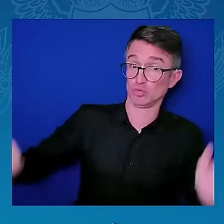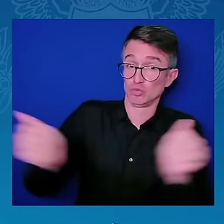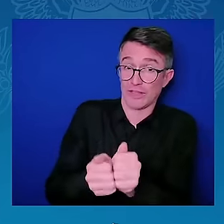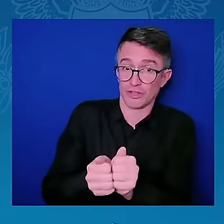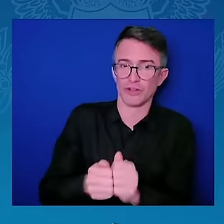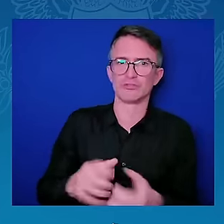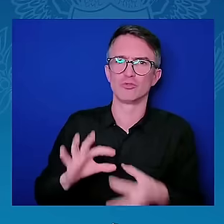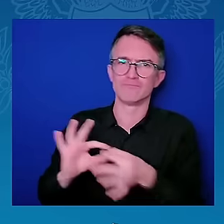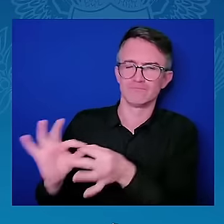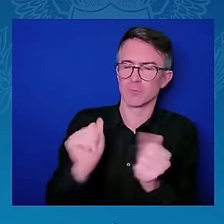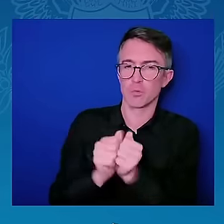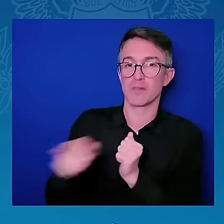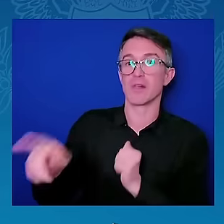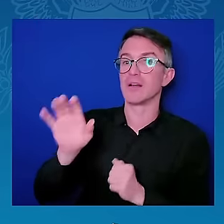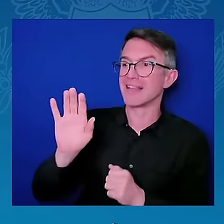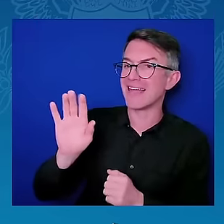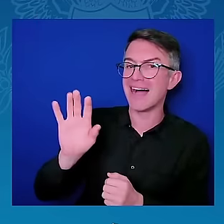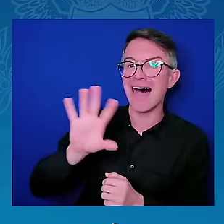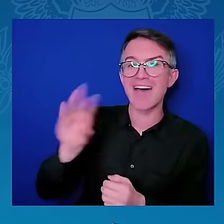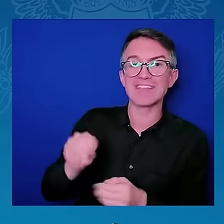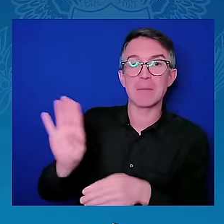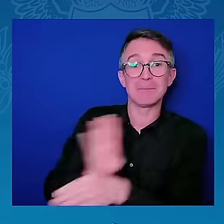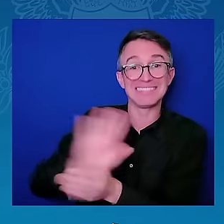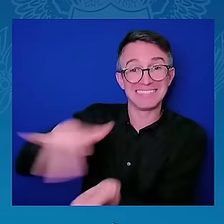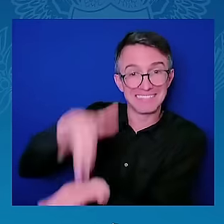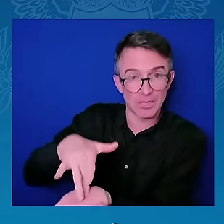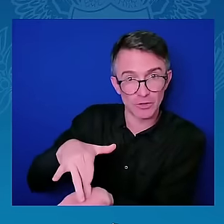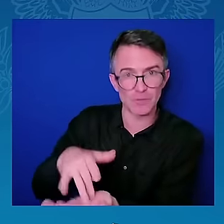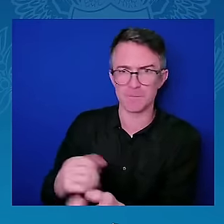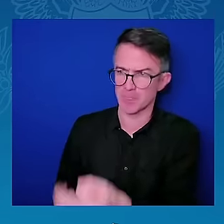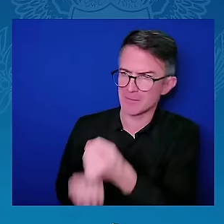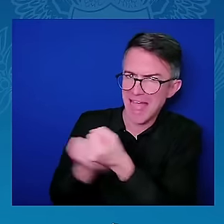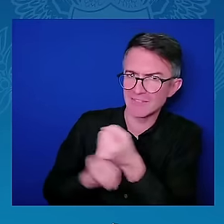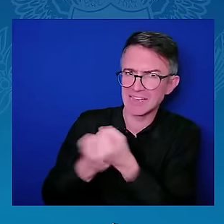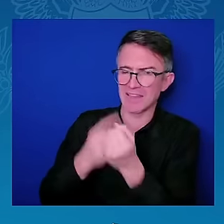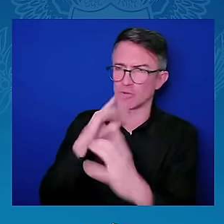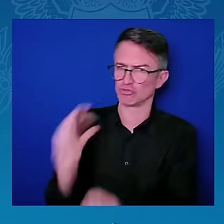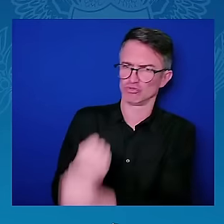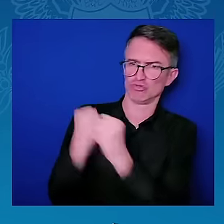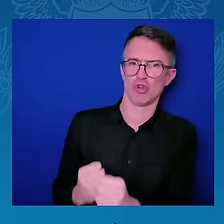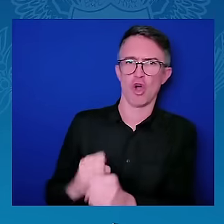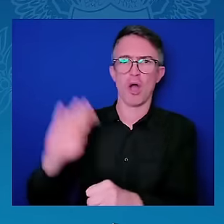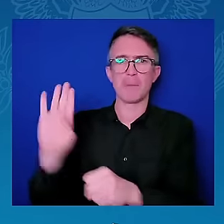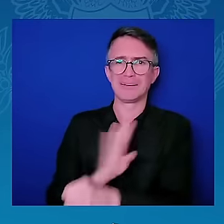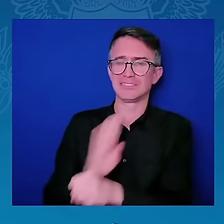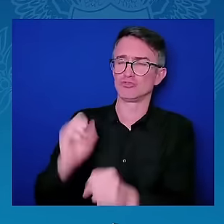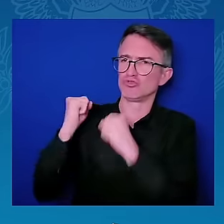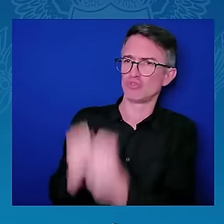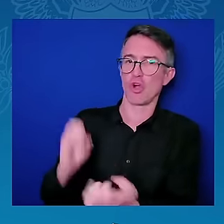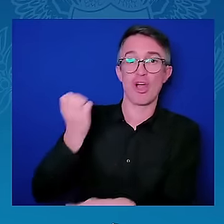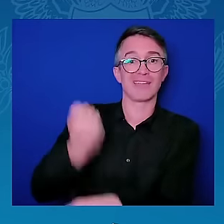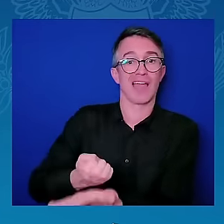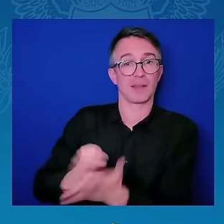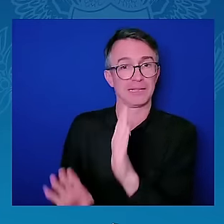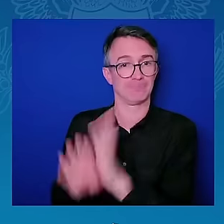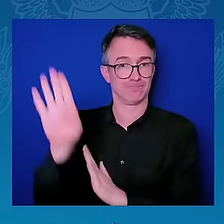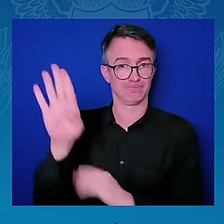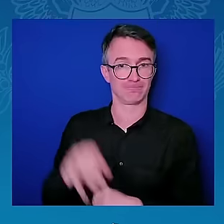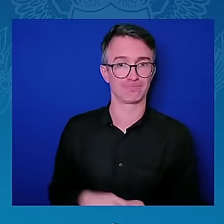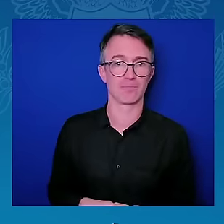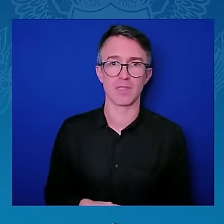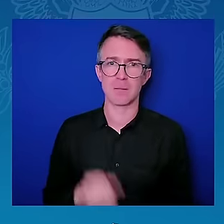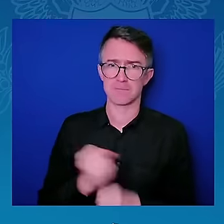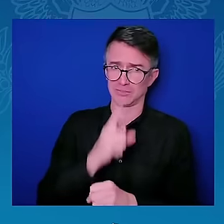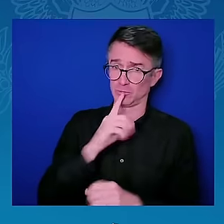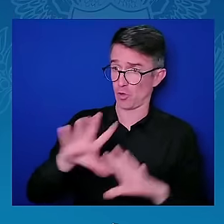roundtable at the U.N. General Assembly shortly after President Ruto took office, to the 2023 U.S.-Kenya